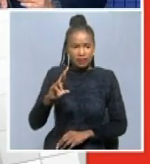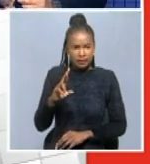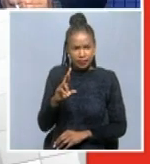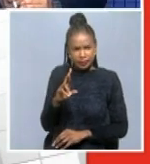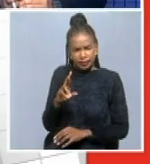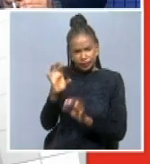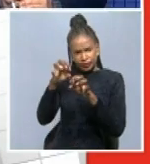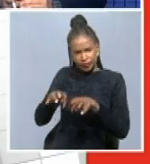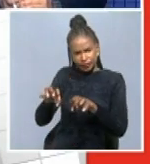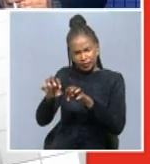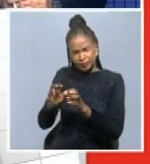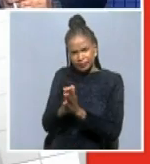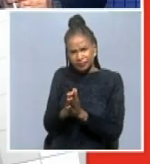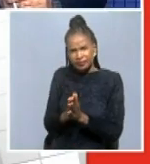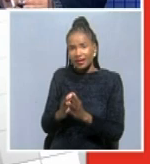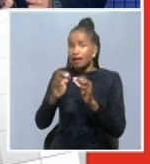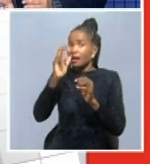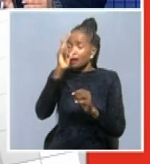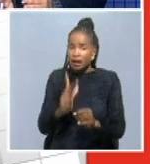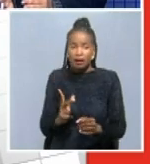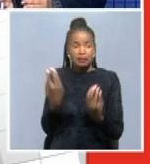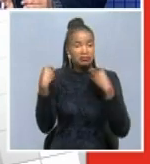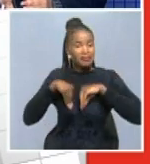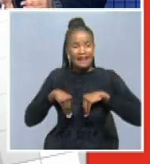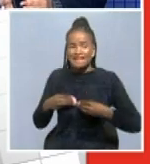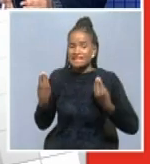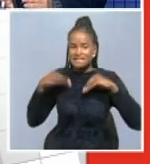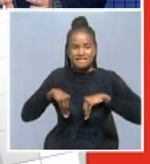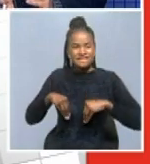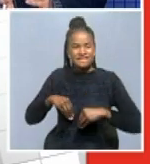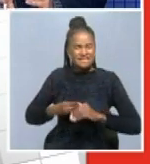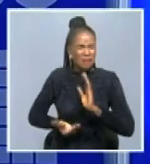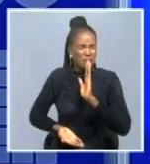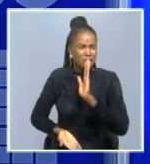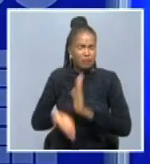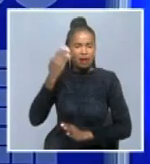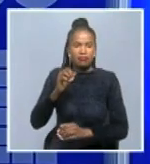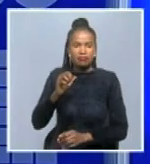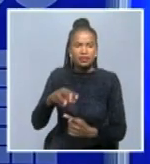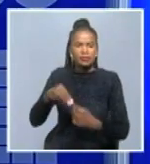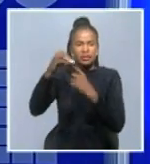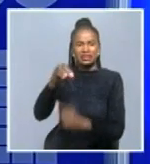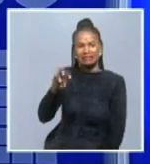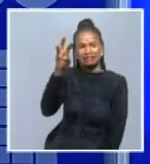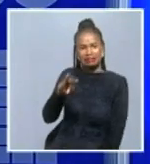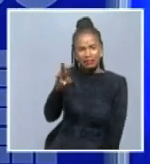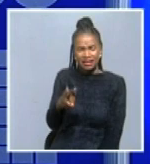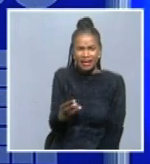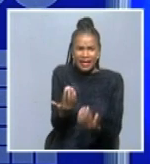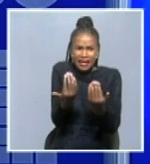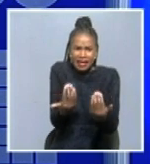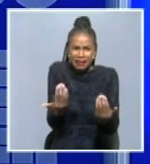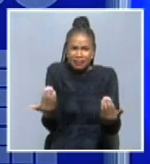at which the new COVID cases are reported, especially in Varfus Bay, do you have enough isolation beds